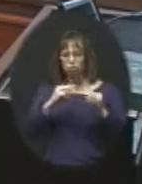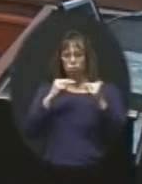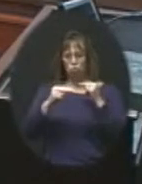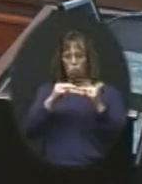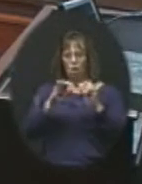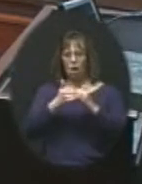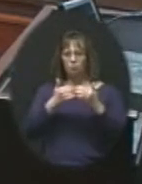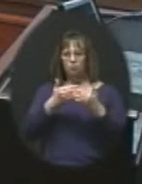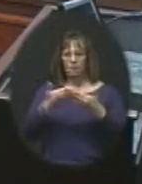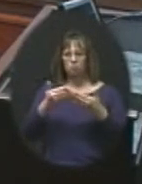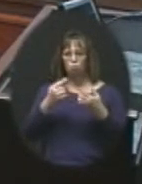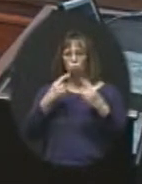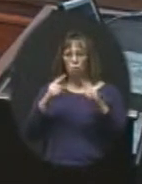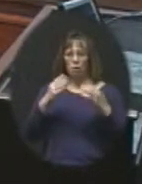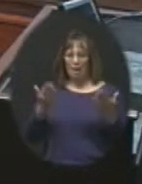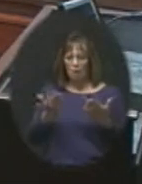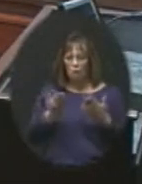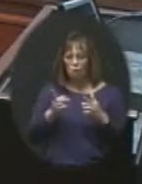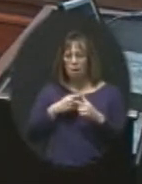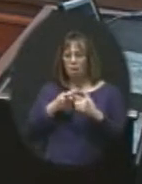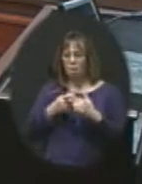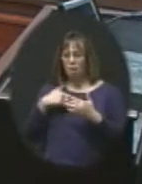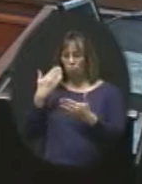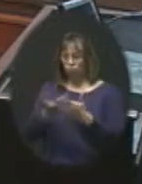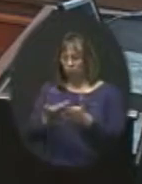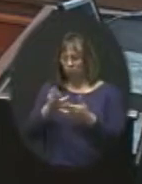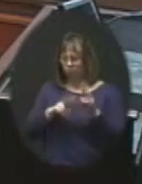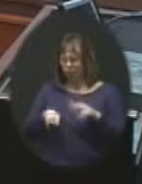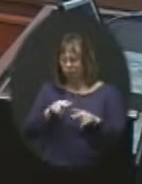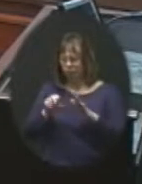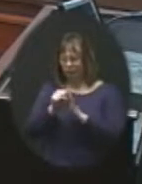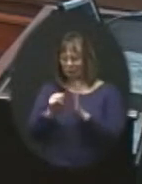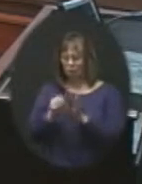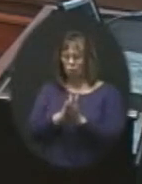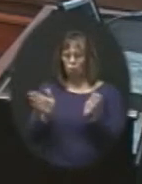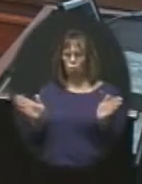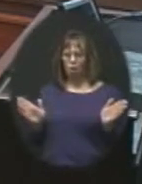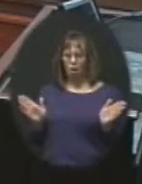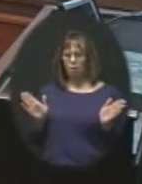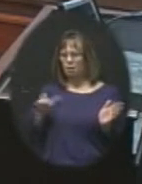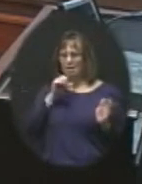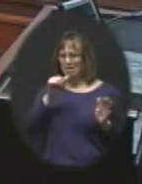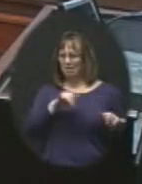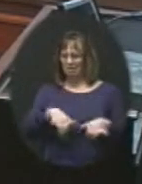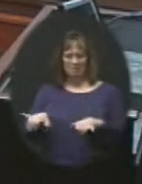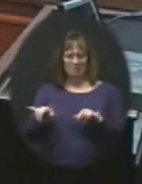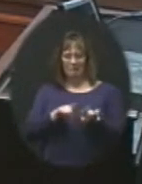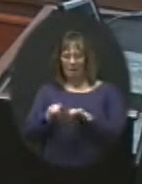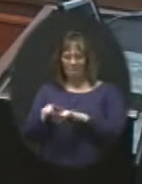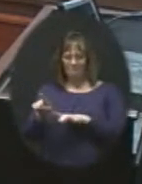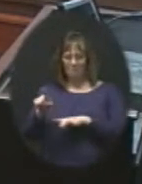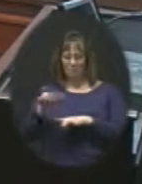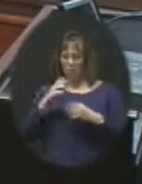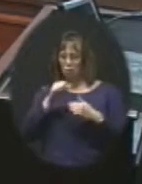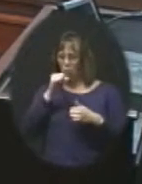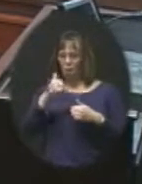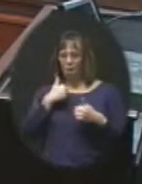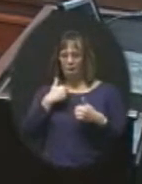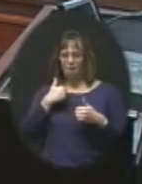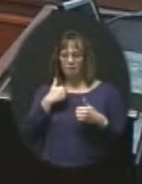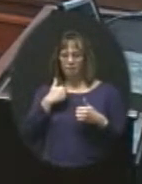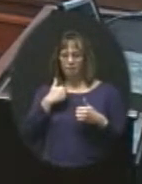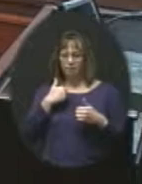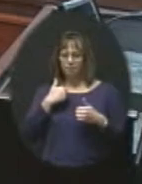and how things work here. But then when I get there and look at it statewide, it's not the same thing. Maybe they don't have as